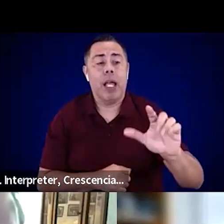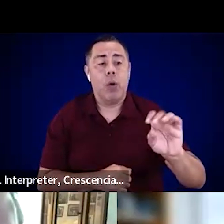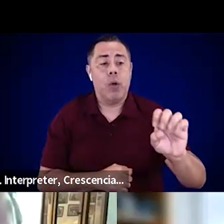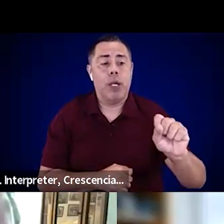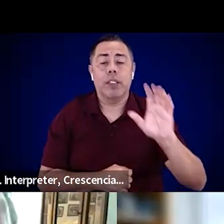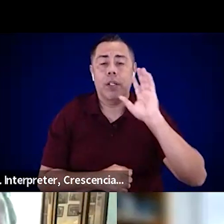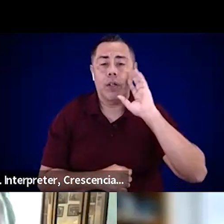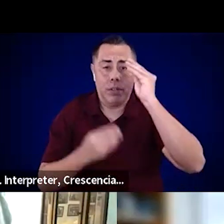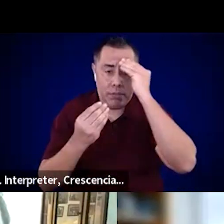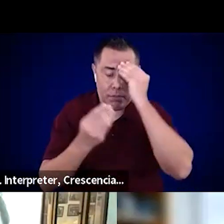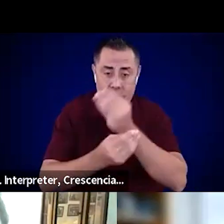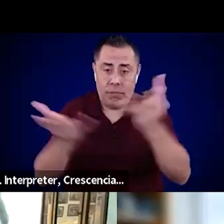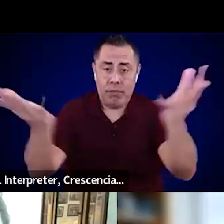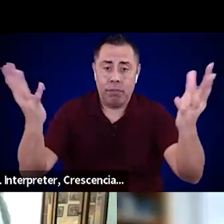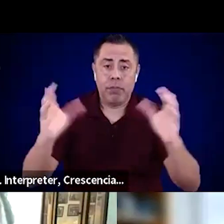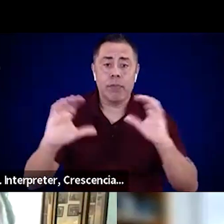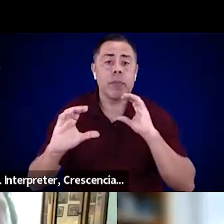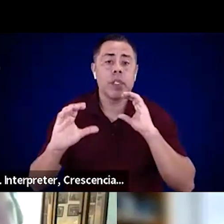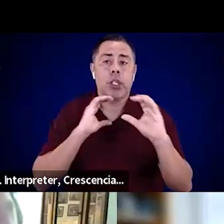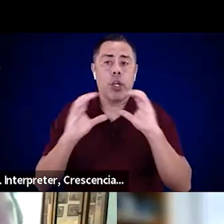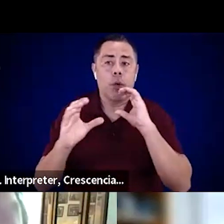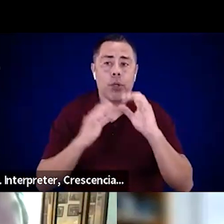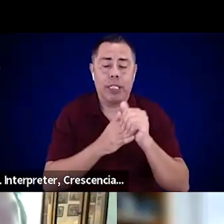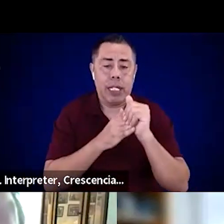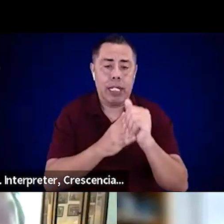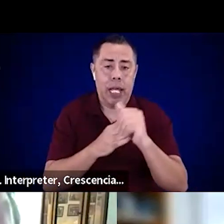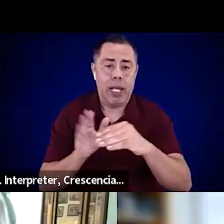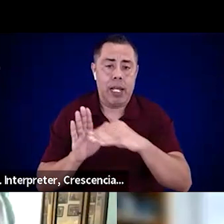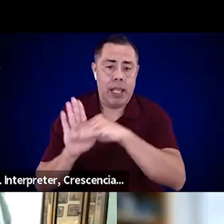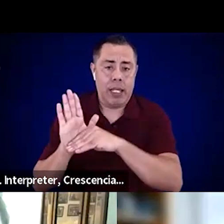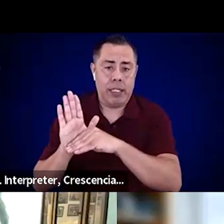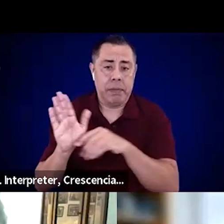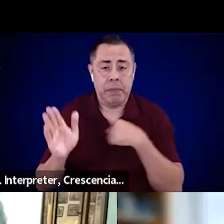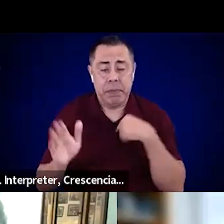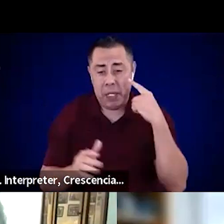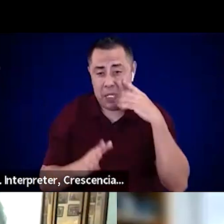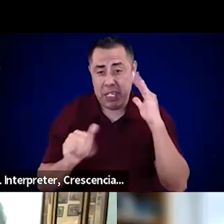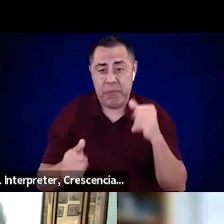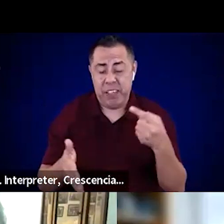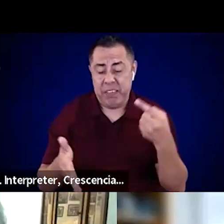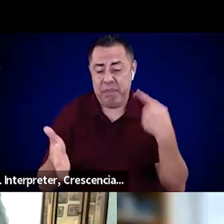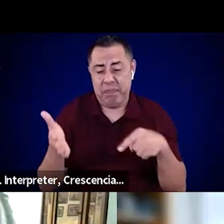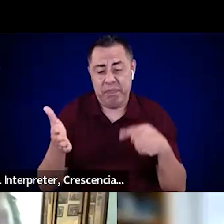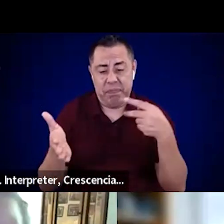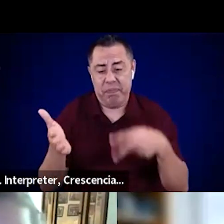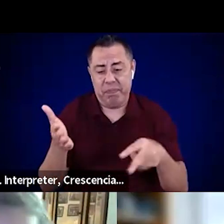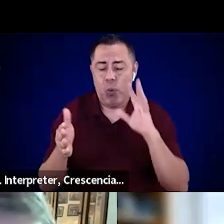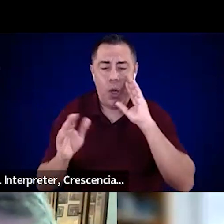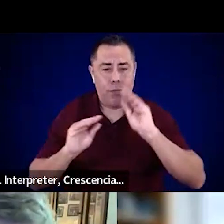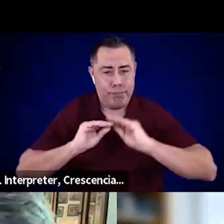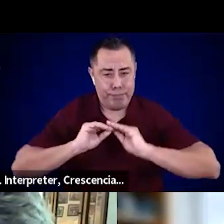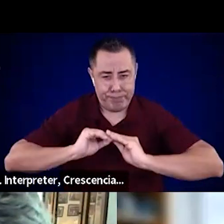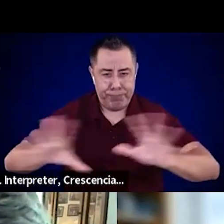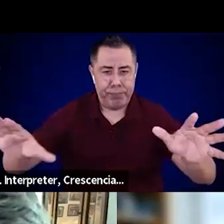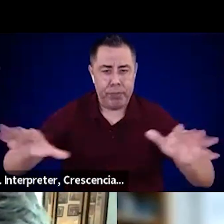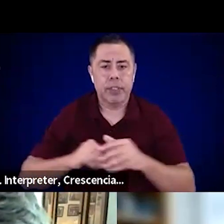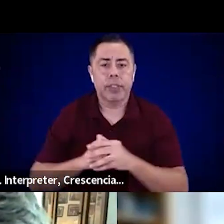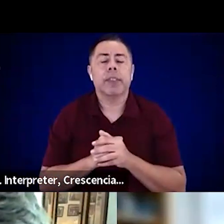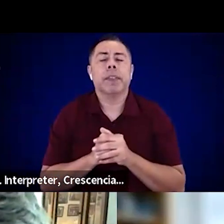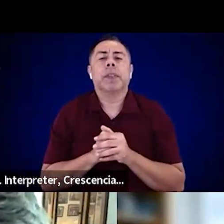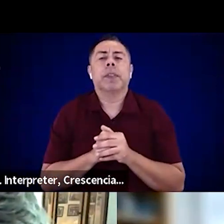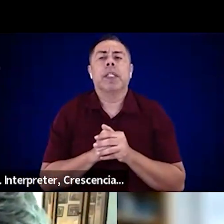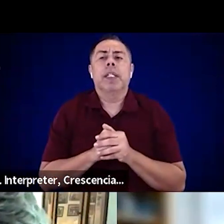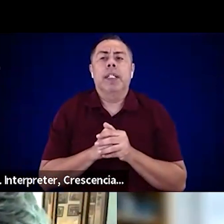And I expect that that'll be released in just the next couple of weeks. And some of the things that are